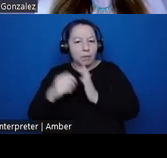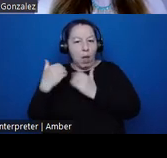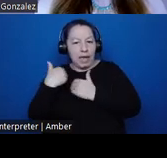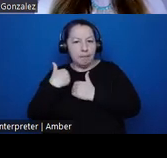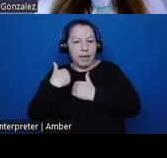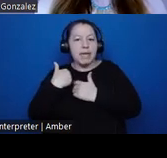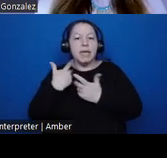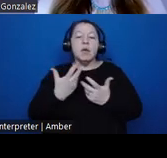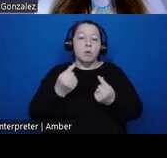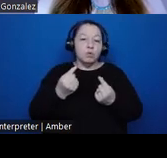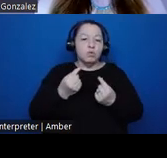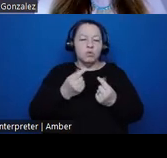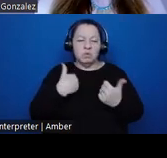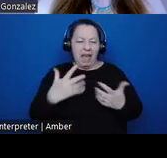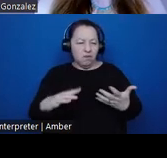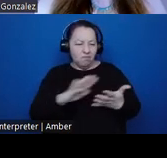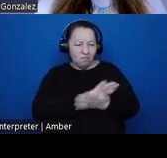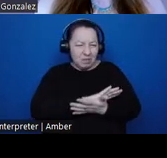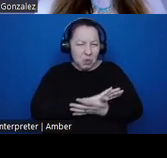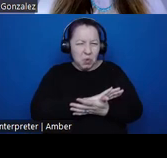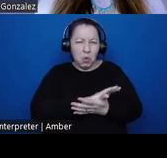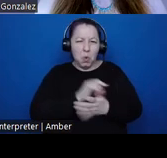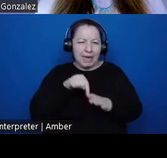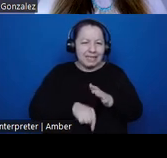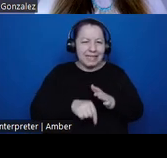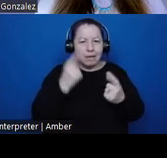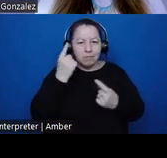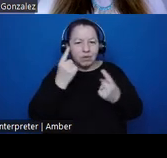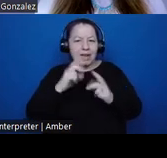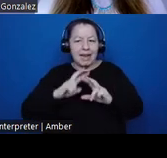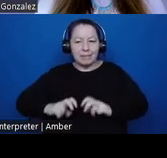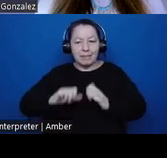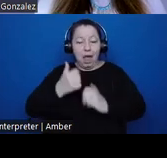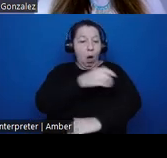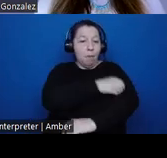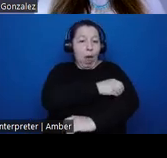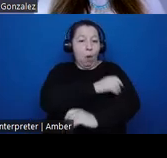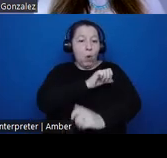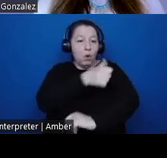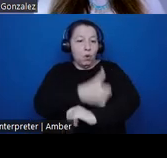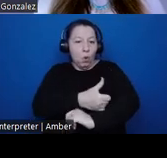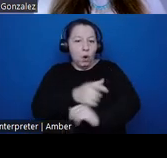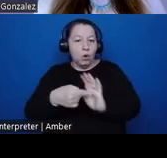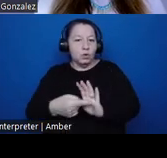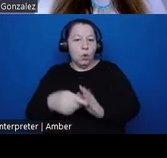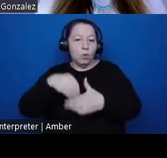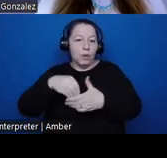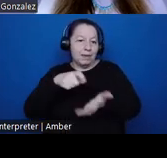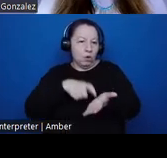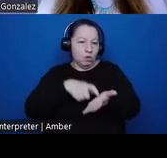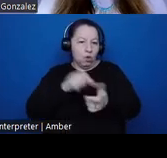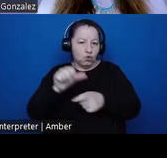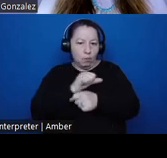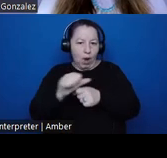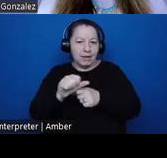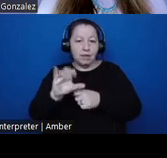on and assessments of how power and authority are manifested within archaeological practice. Craig Chipola